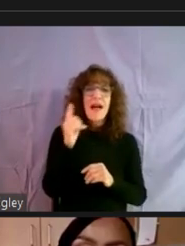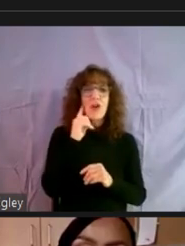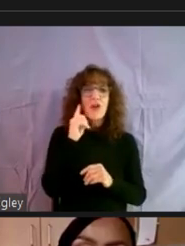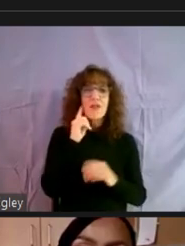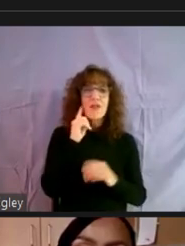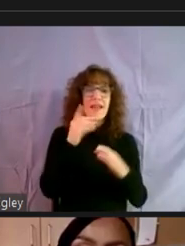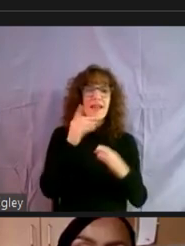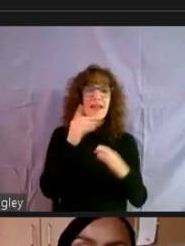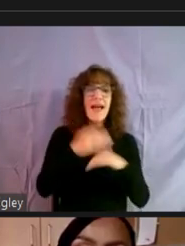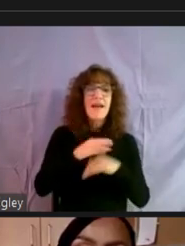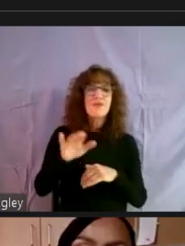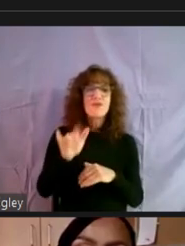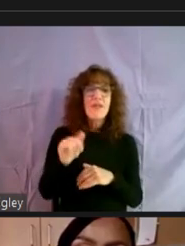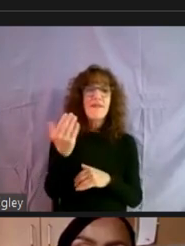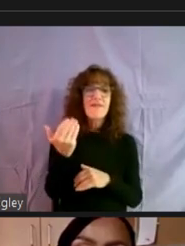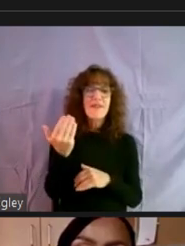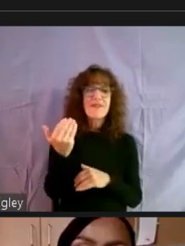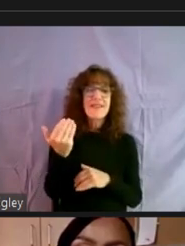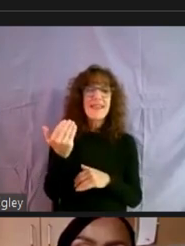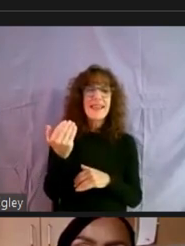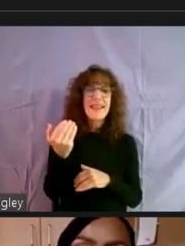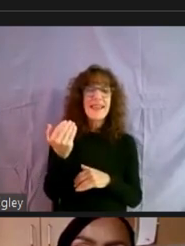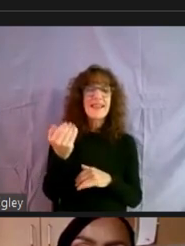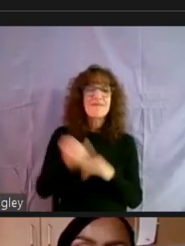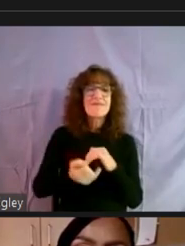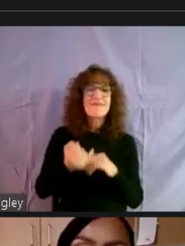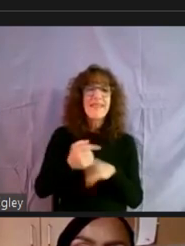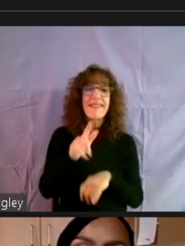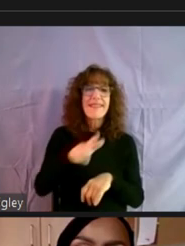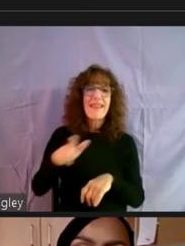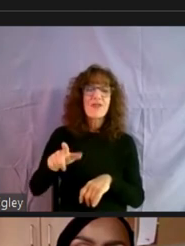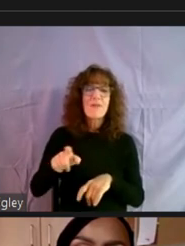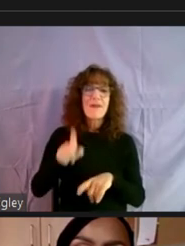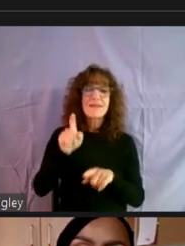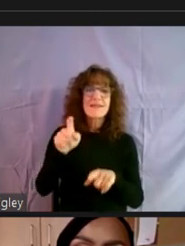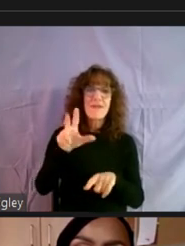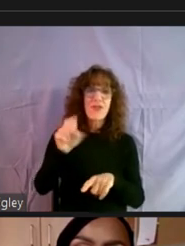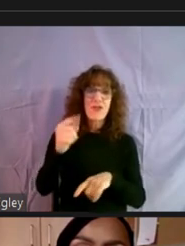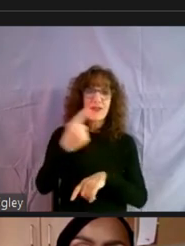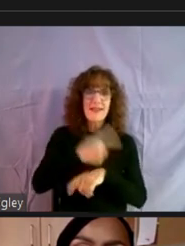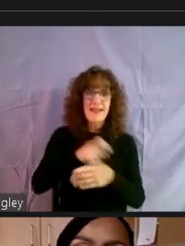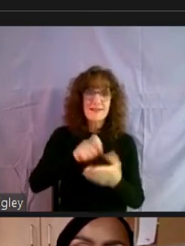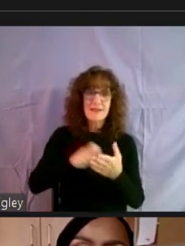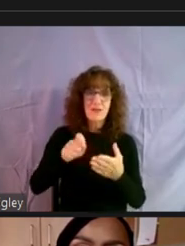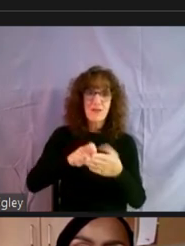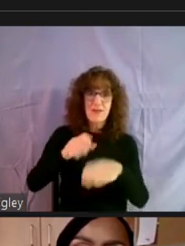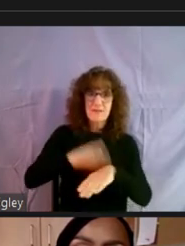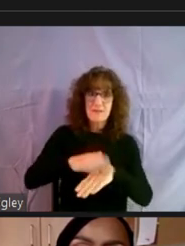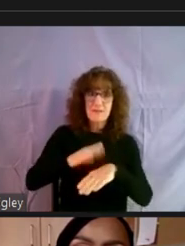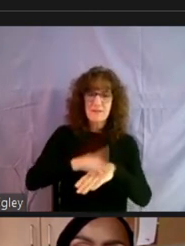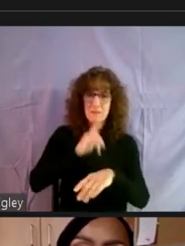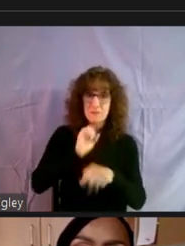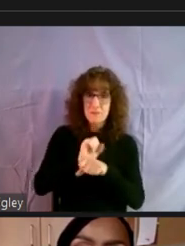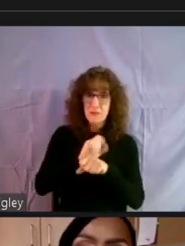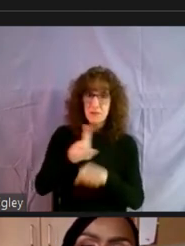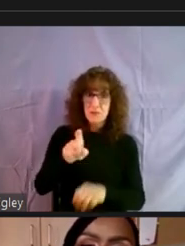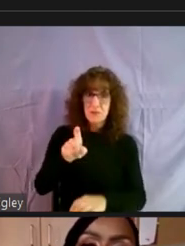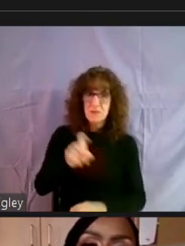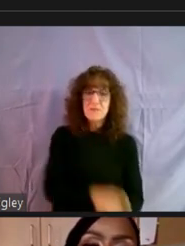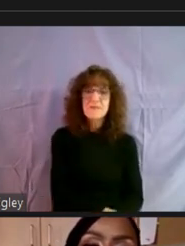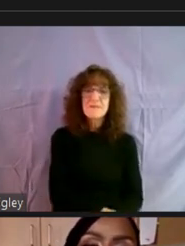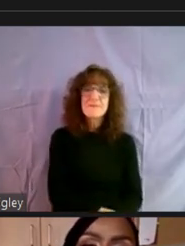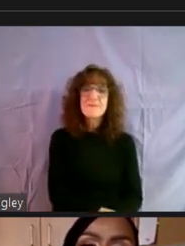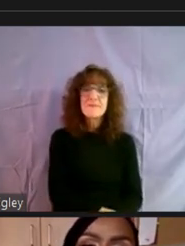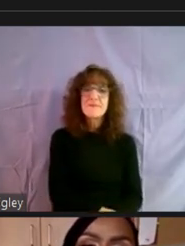even after the July 15th deadline, a landlord must still give 30 days written notice. Is that true? Uh,